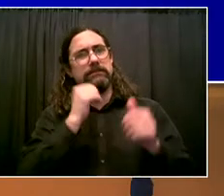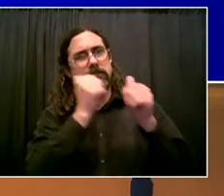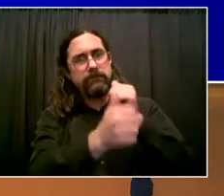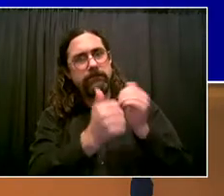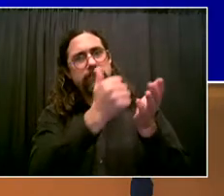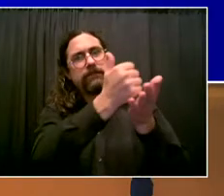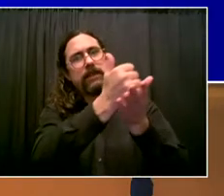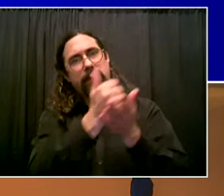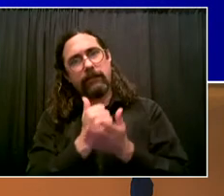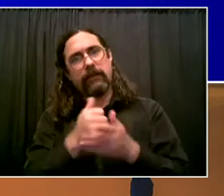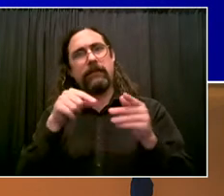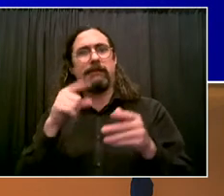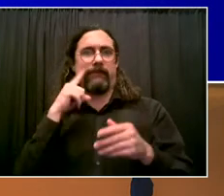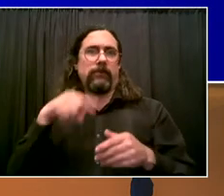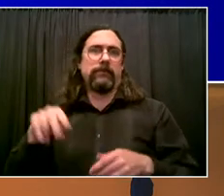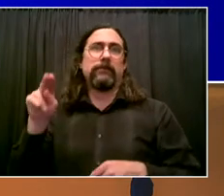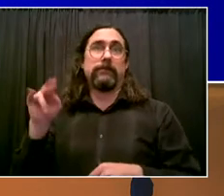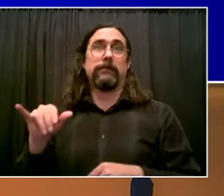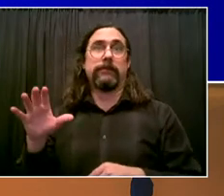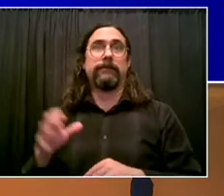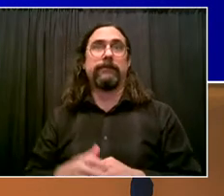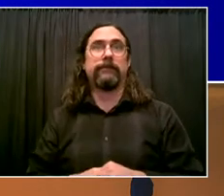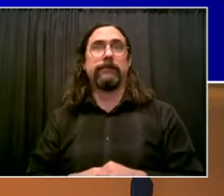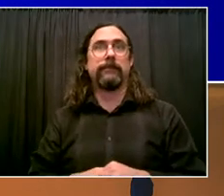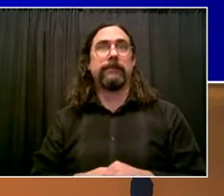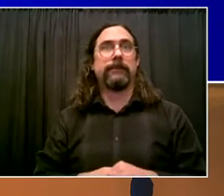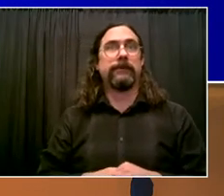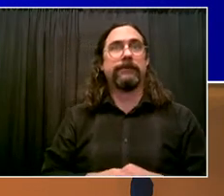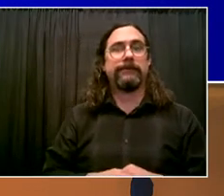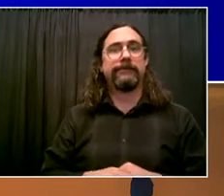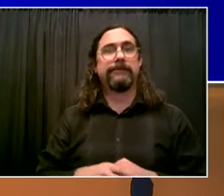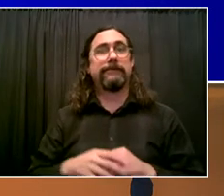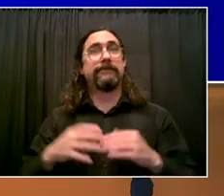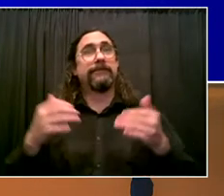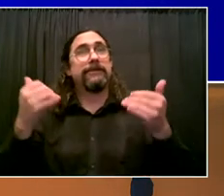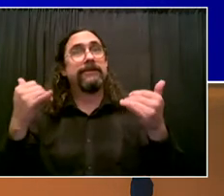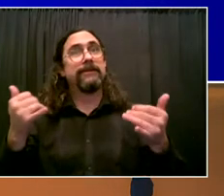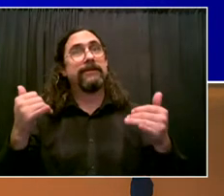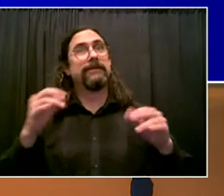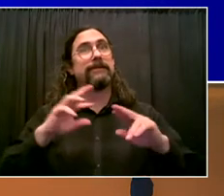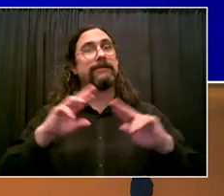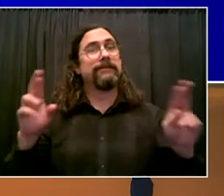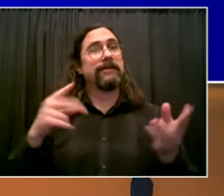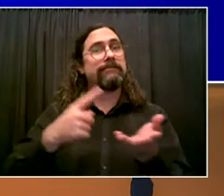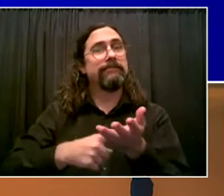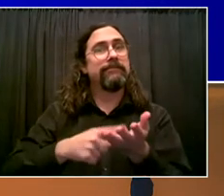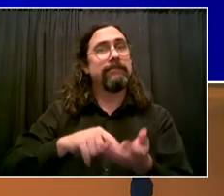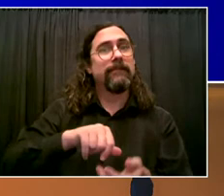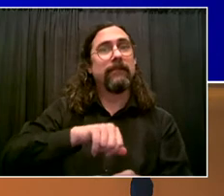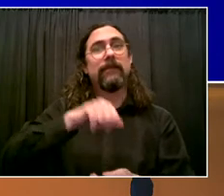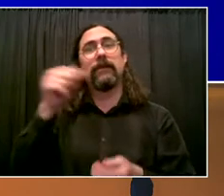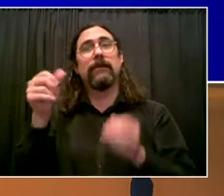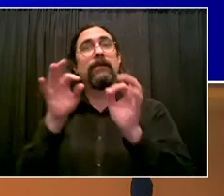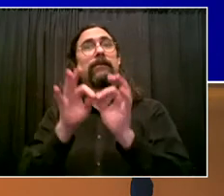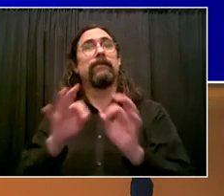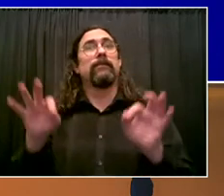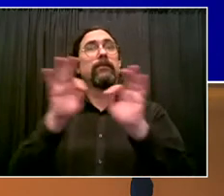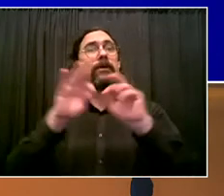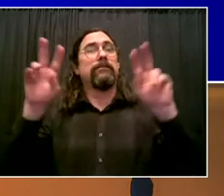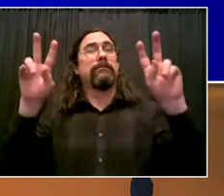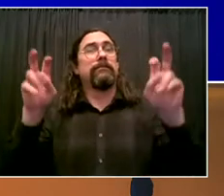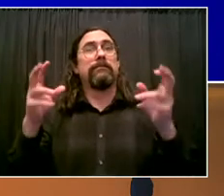about every day, of course, while we're fighting the scourge of gun violence. We're fighting COVID every day and we're building a recovery for all of us. And